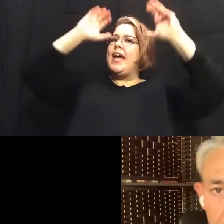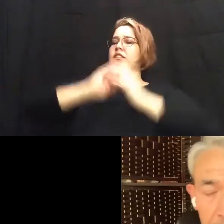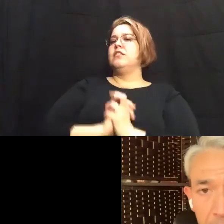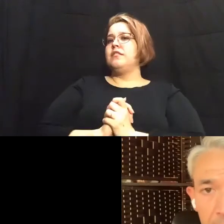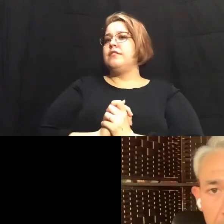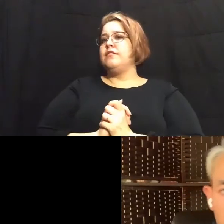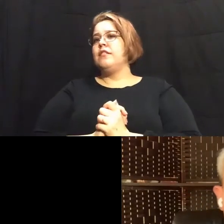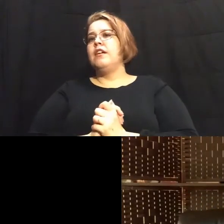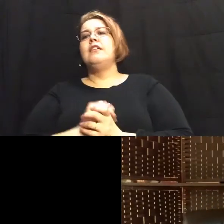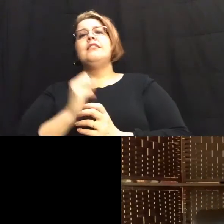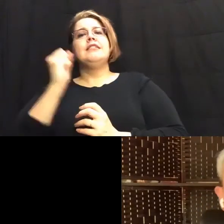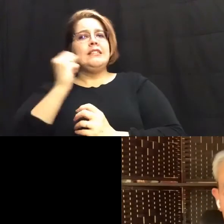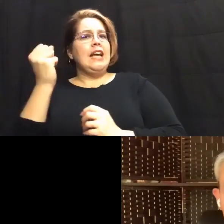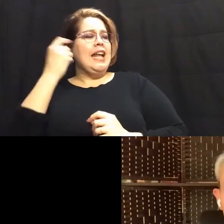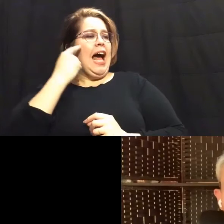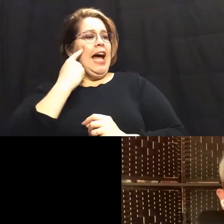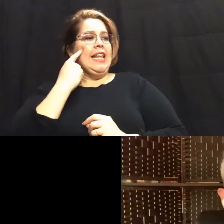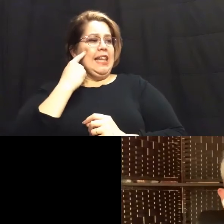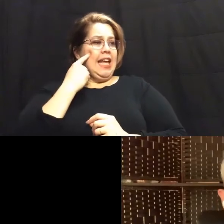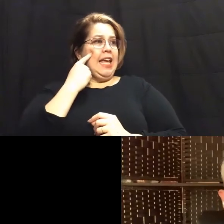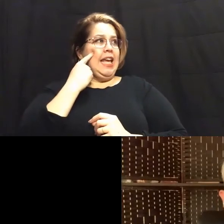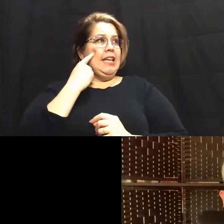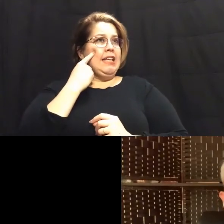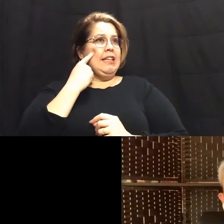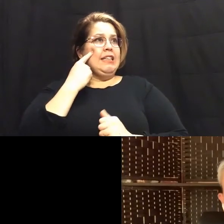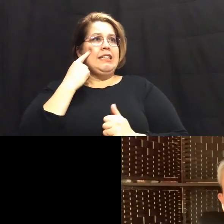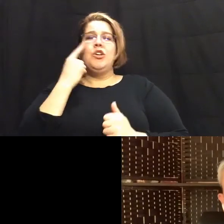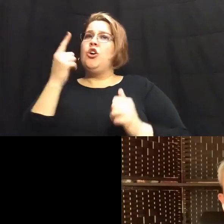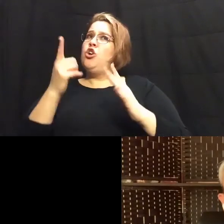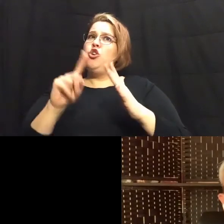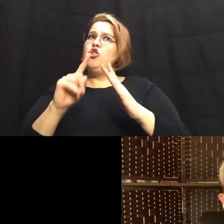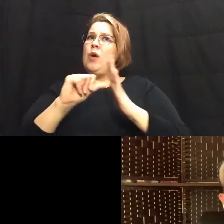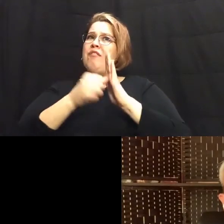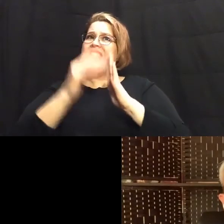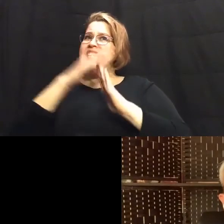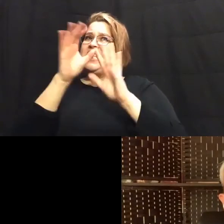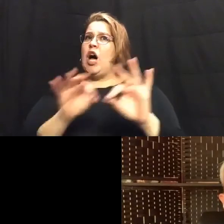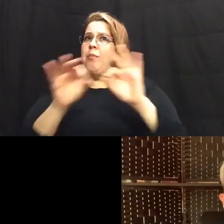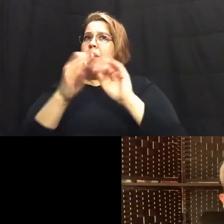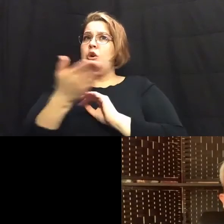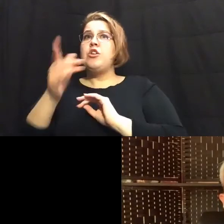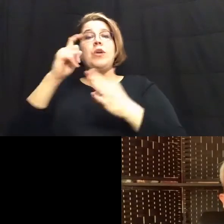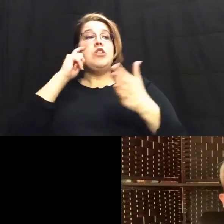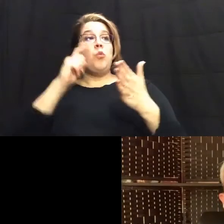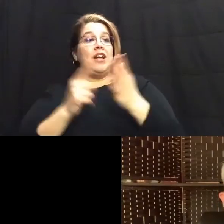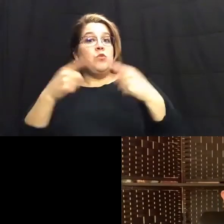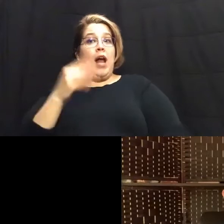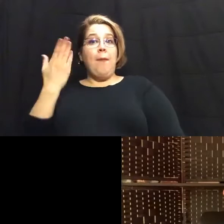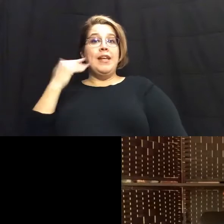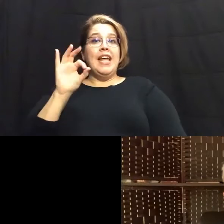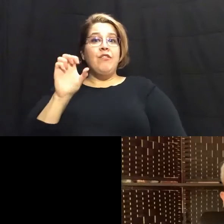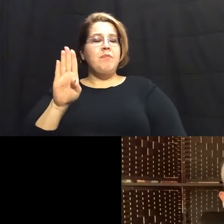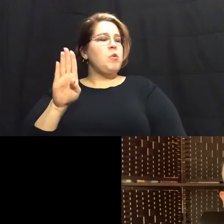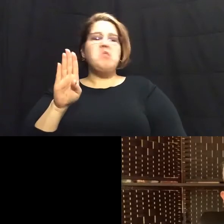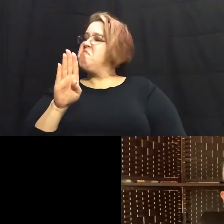and i think um elaine you you hit the first most important thing is that we have to recognize that what happened in february is not going to